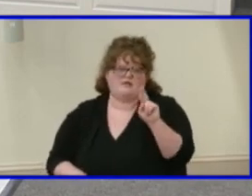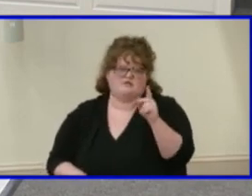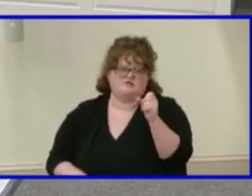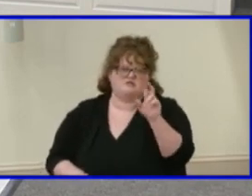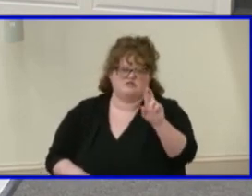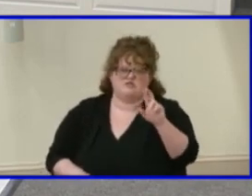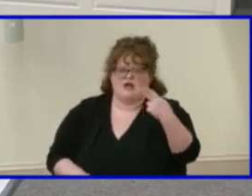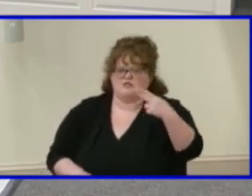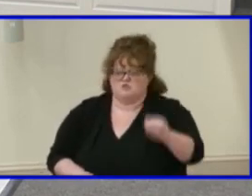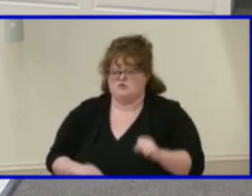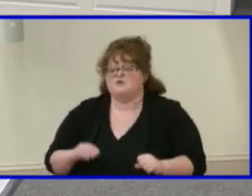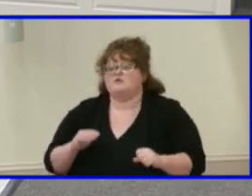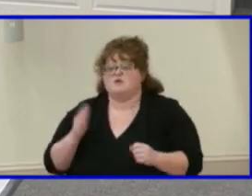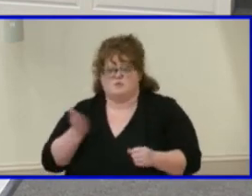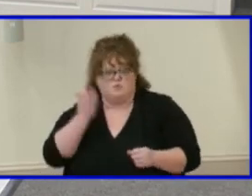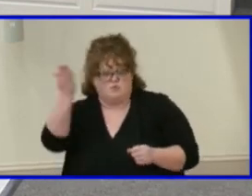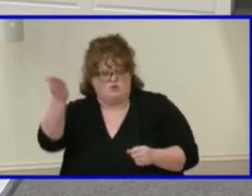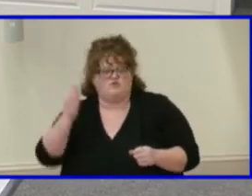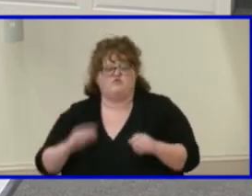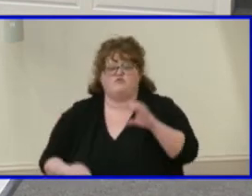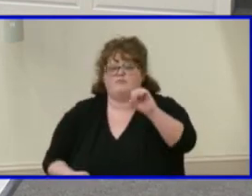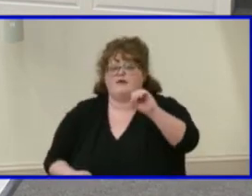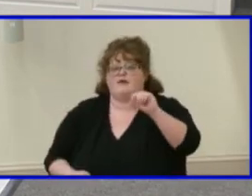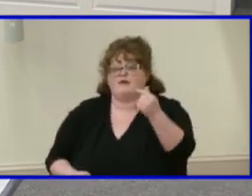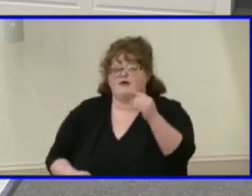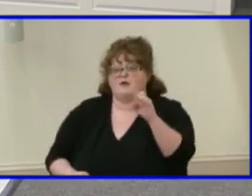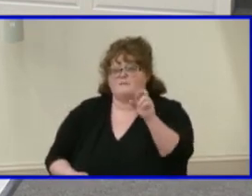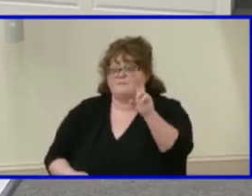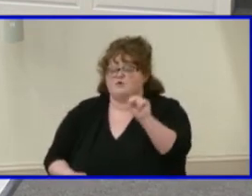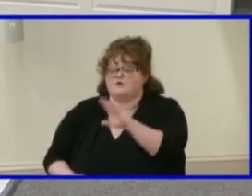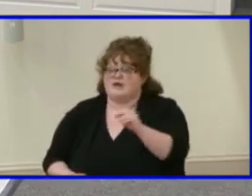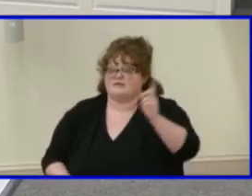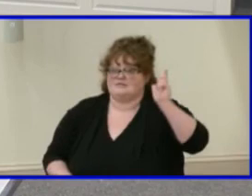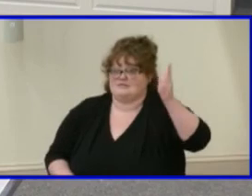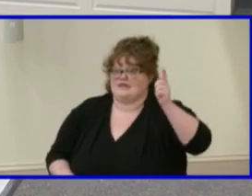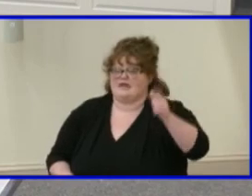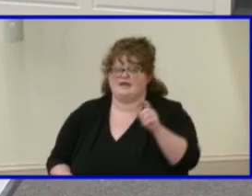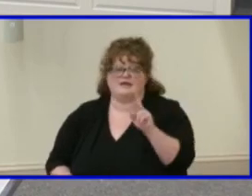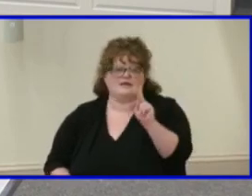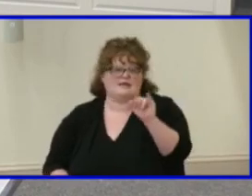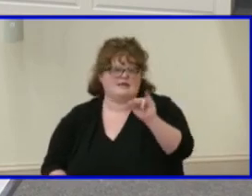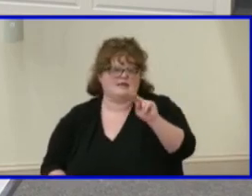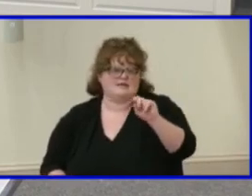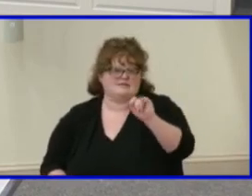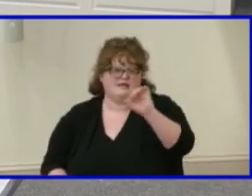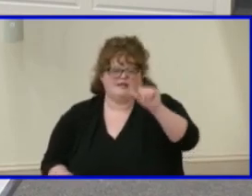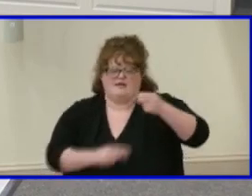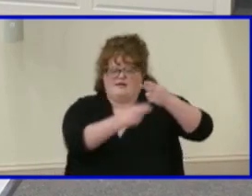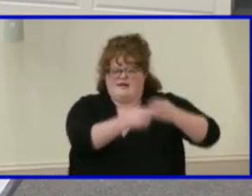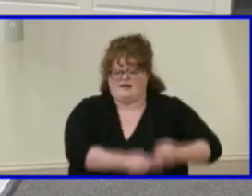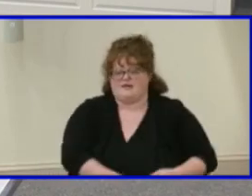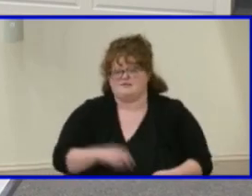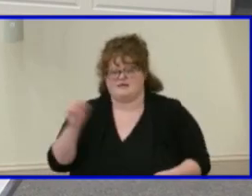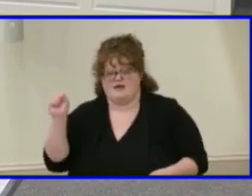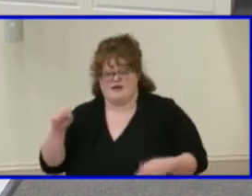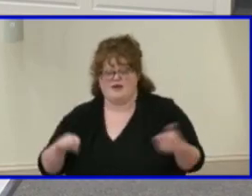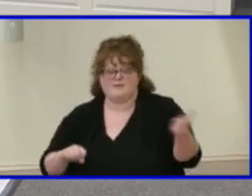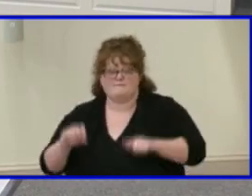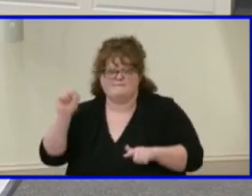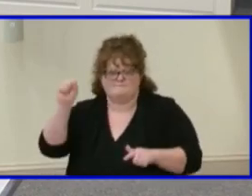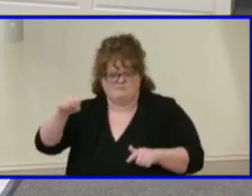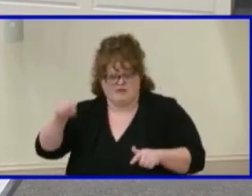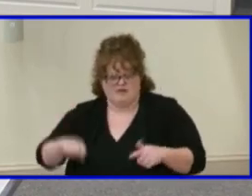So moved. Been moved by Mrs. Ogburn, is there a second? Second. Seconded by Ms. Kinsella. Roll call vote, Ms. Atkins? Aye. Ms. Kinsella?